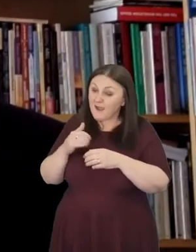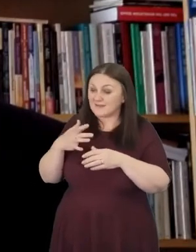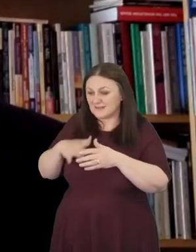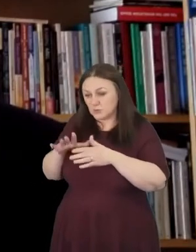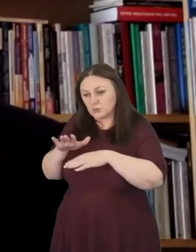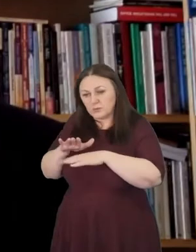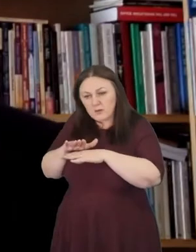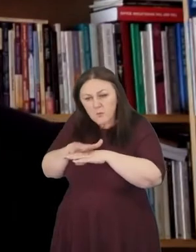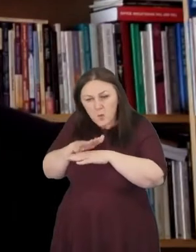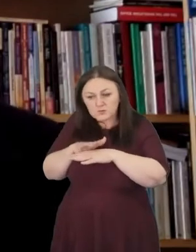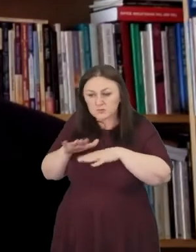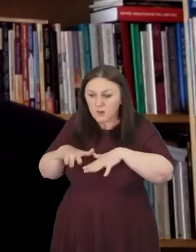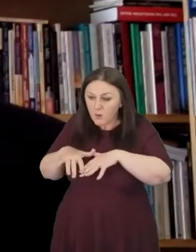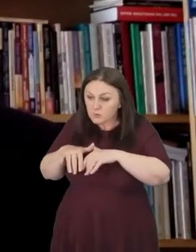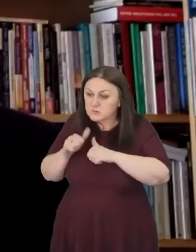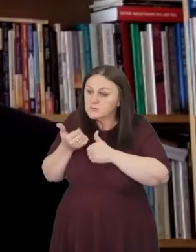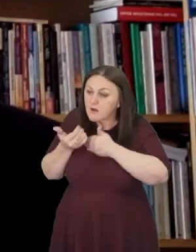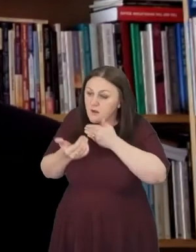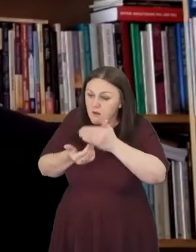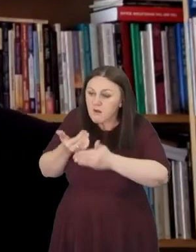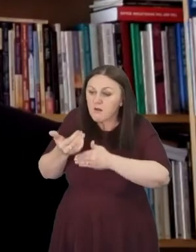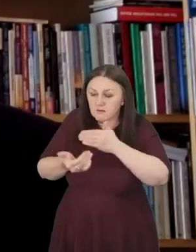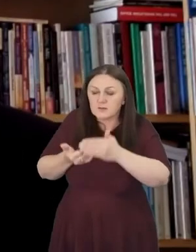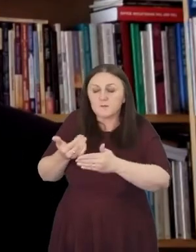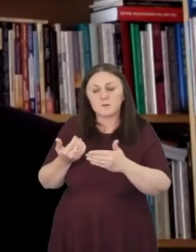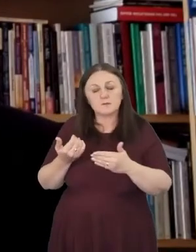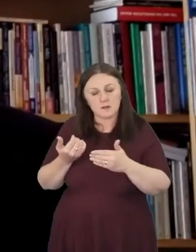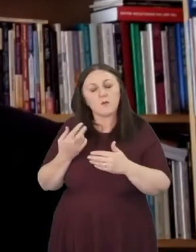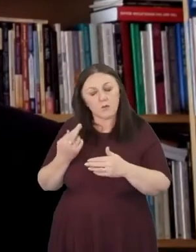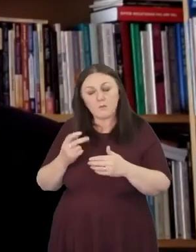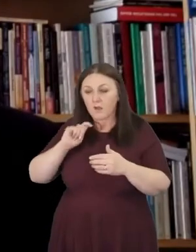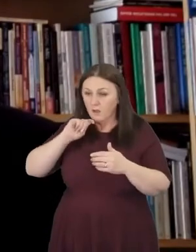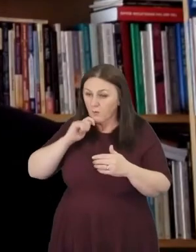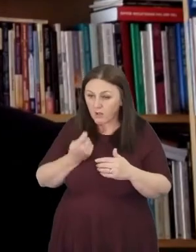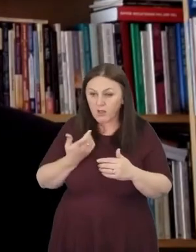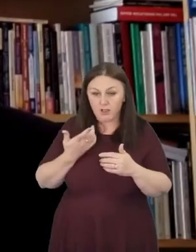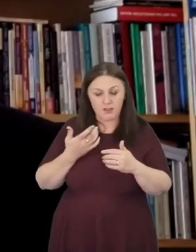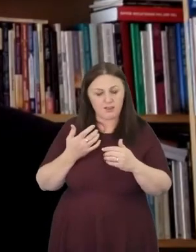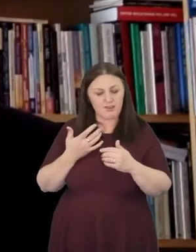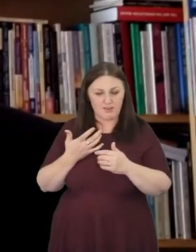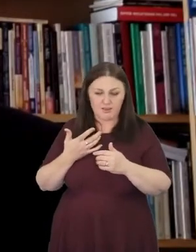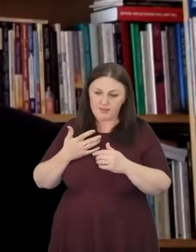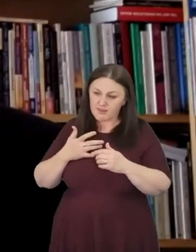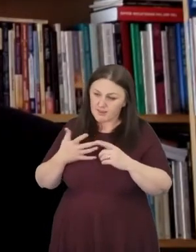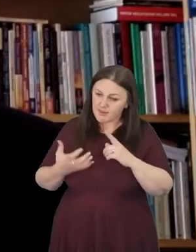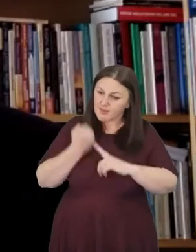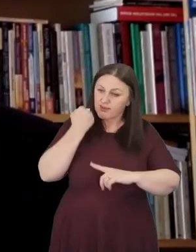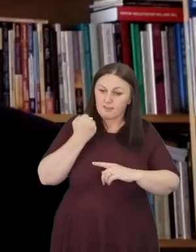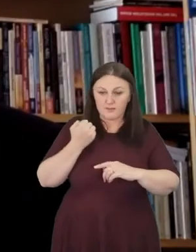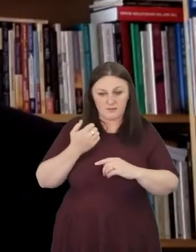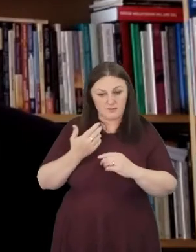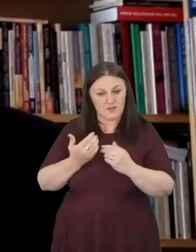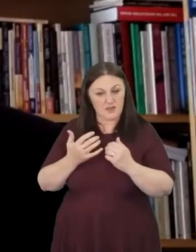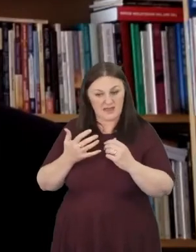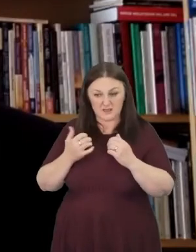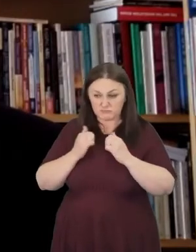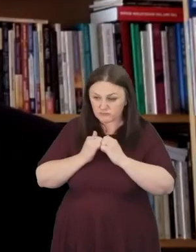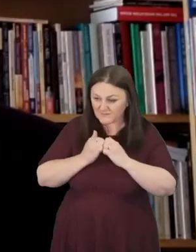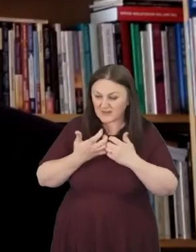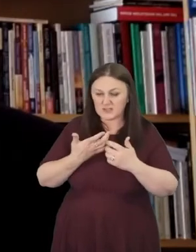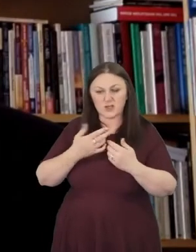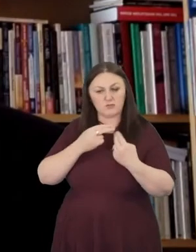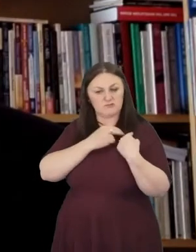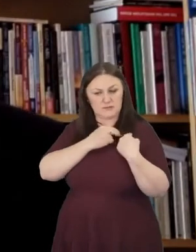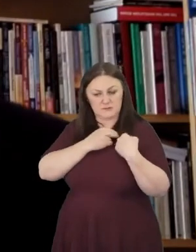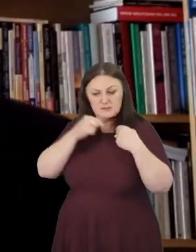but I hope I'm going to be able to fulfil the privilege and the responsibility of this